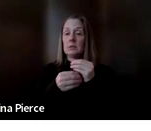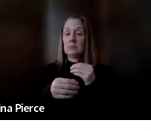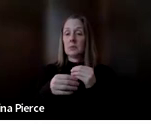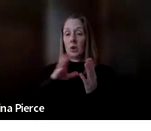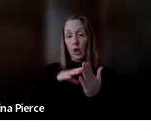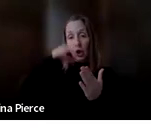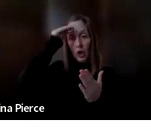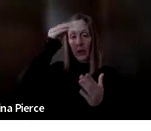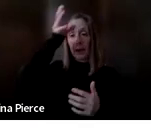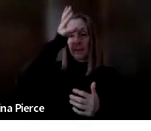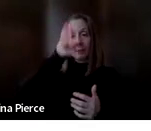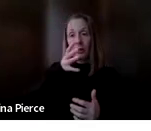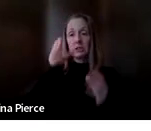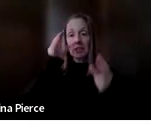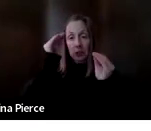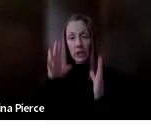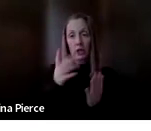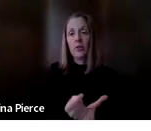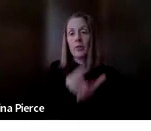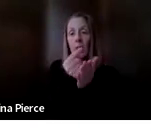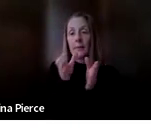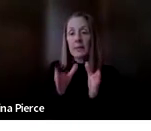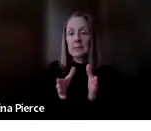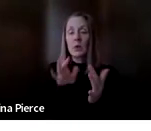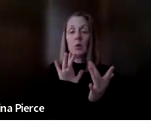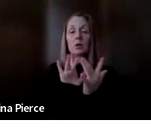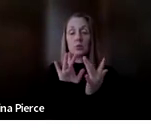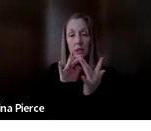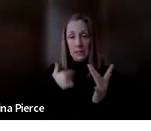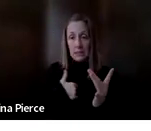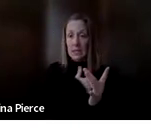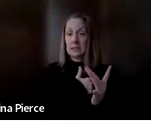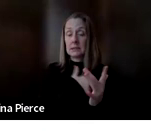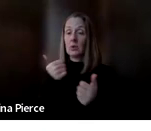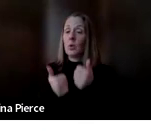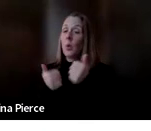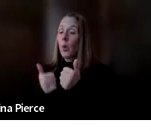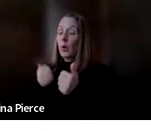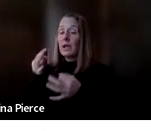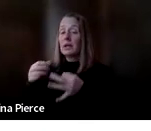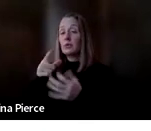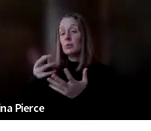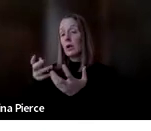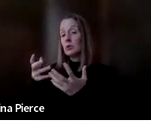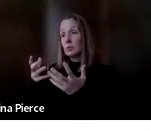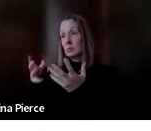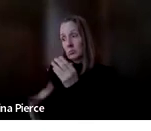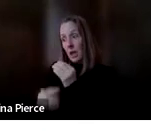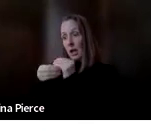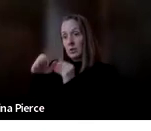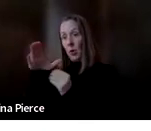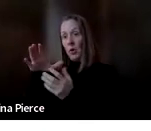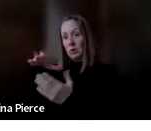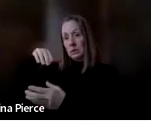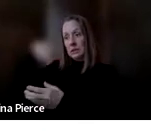parents, educators, therapists, we would love to have you get in touch with us. Or if you're looking to expand your learning via an in-person training.